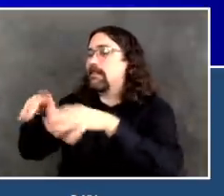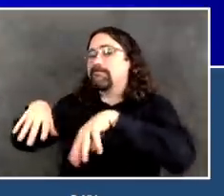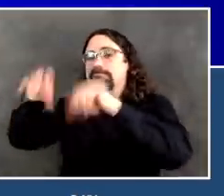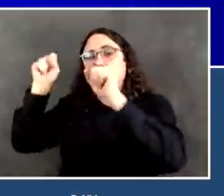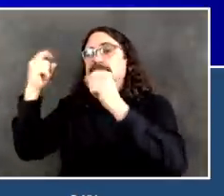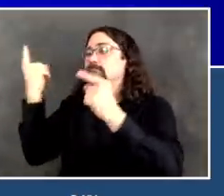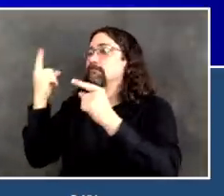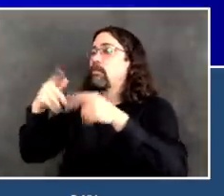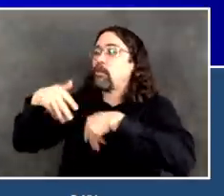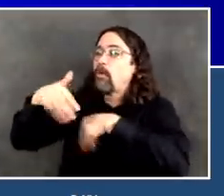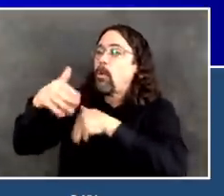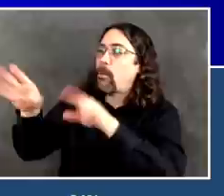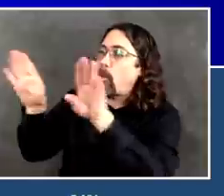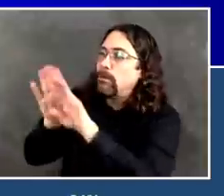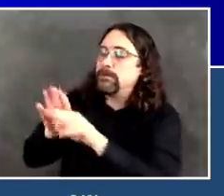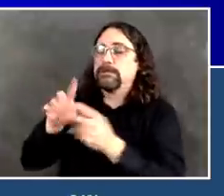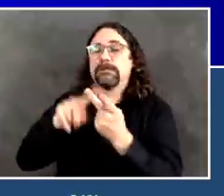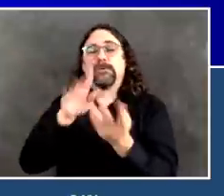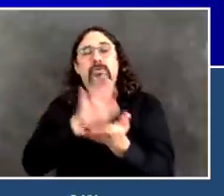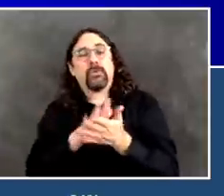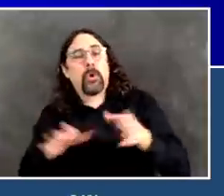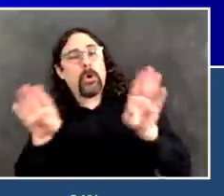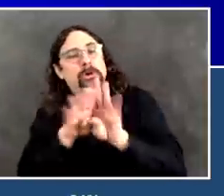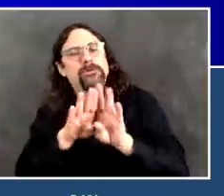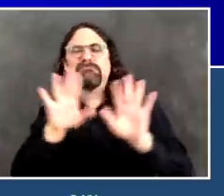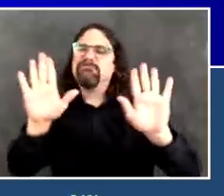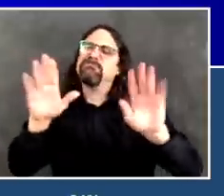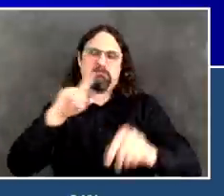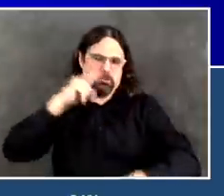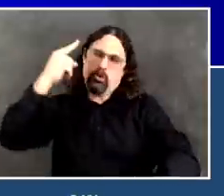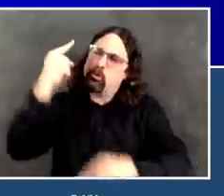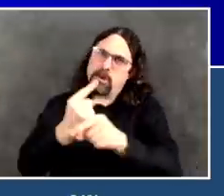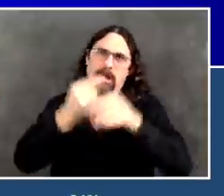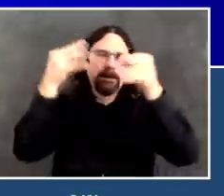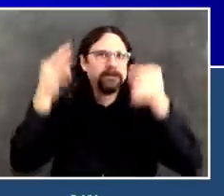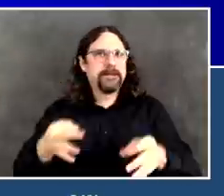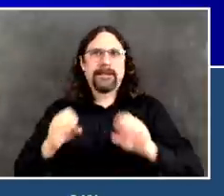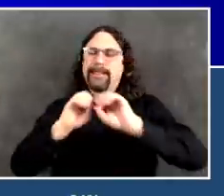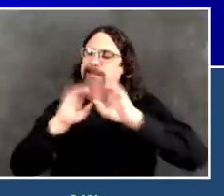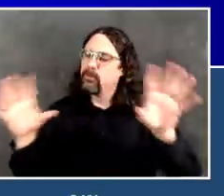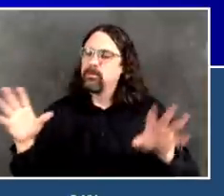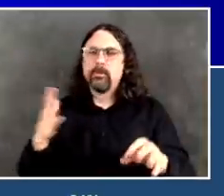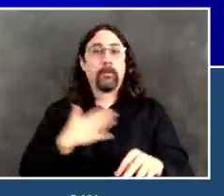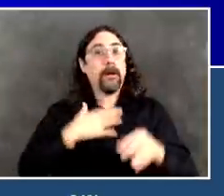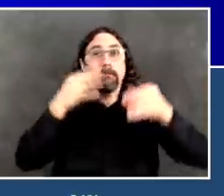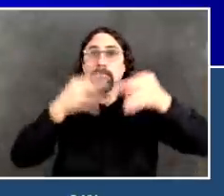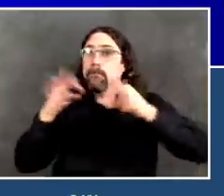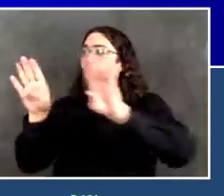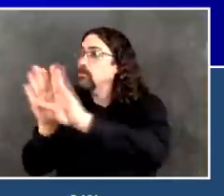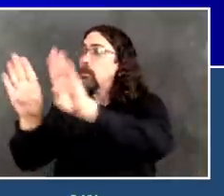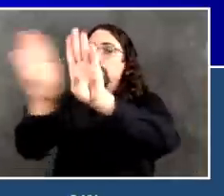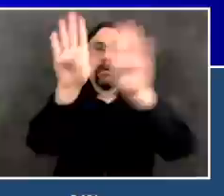but we got to keep our schools closed for the rest of the school year. They tell us we have to be smart and careful.